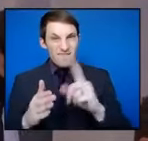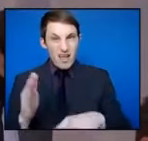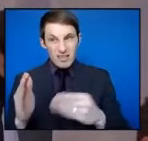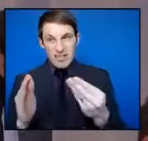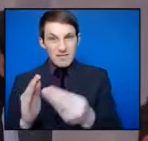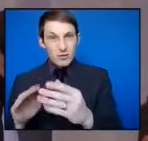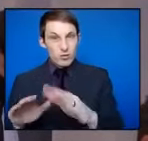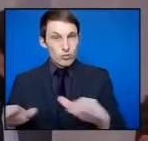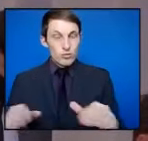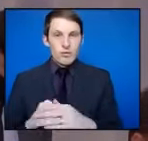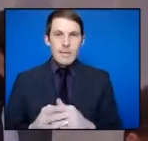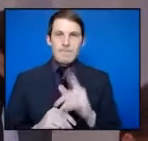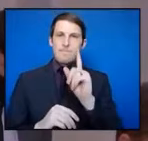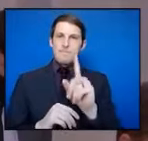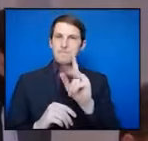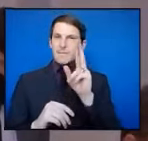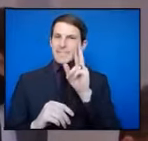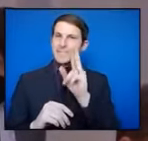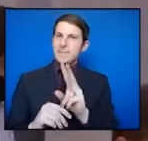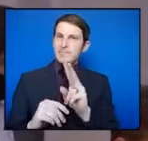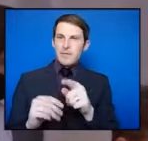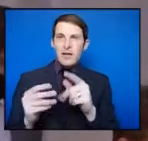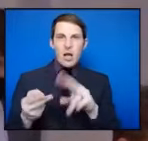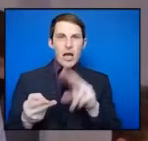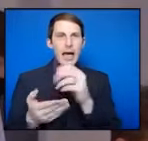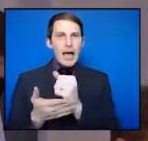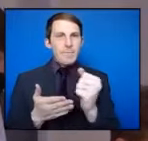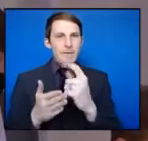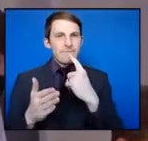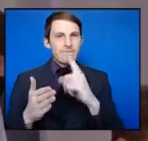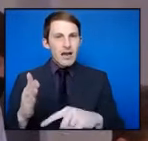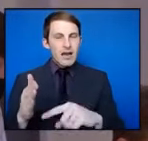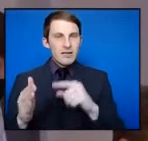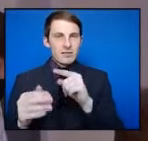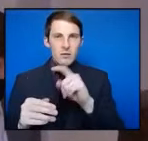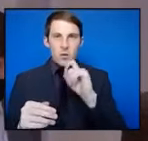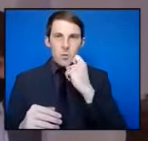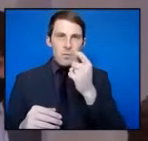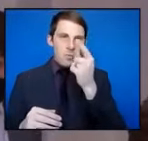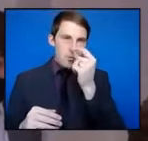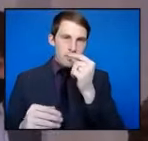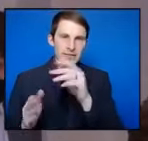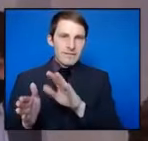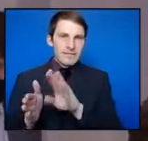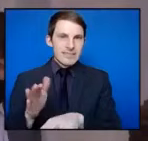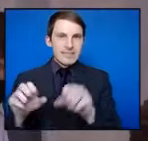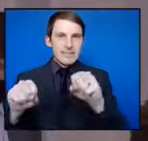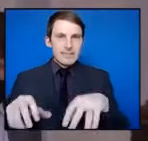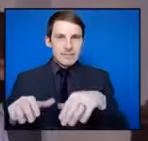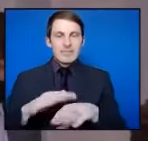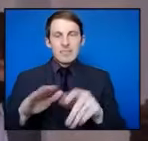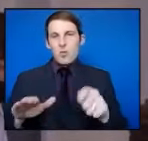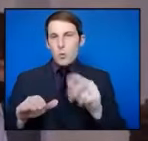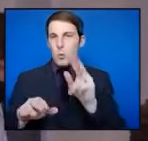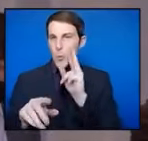but it would seem that a large number of fines would probably get dismissed in court, it would appear.